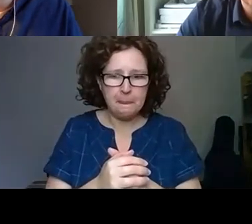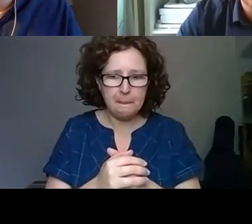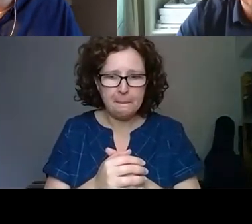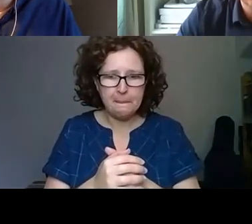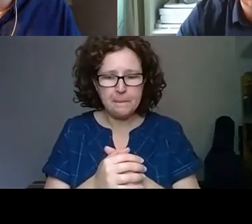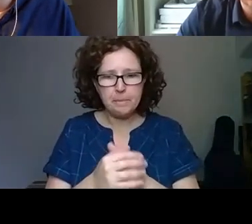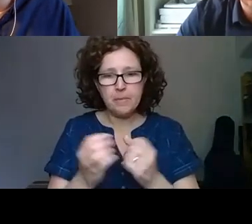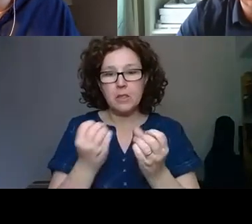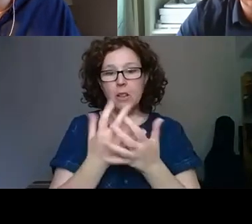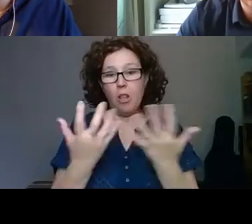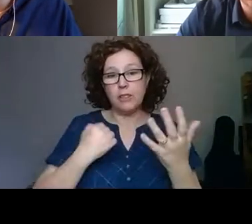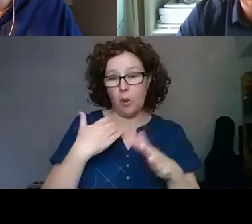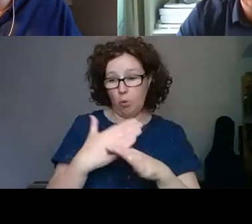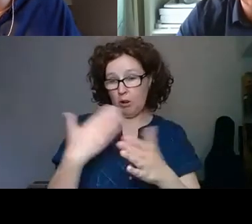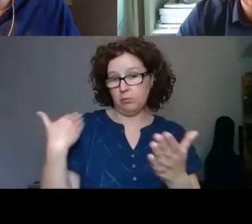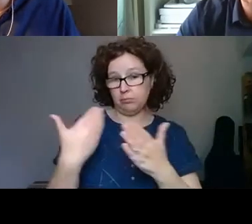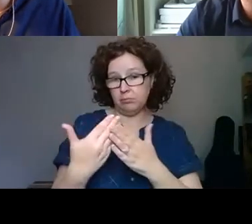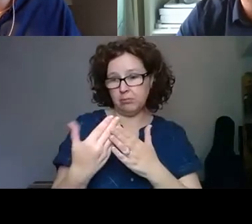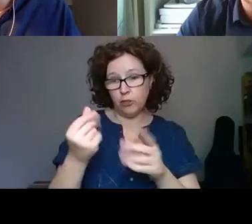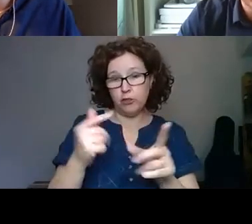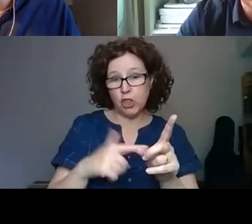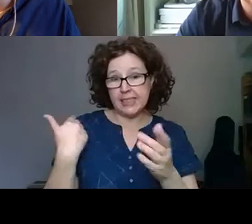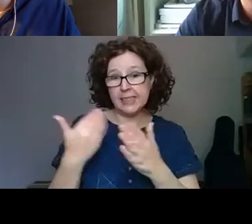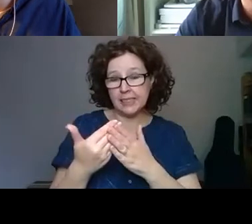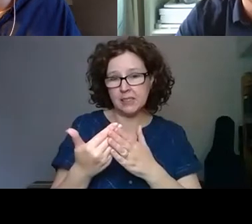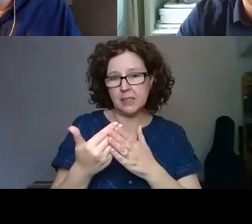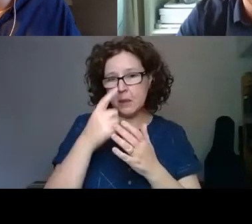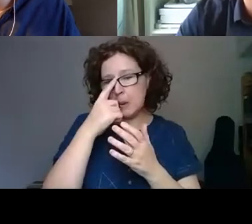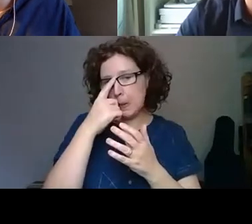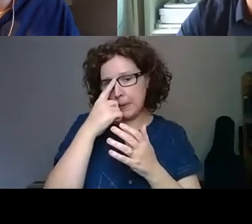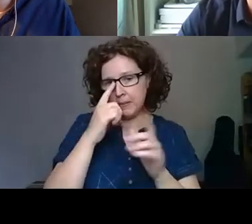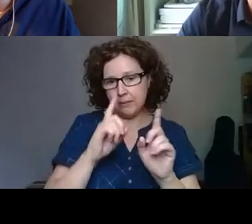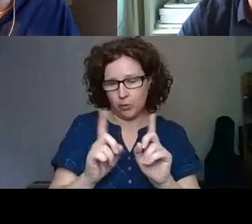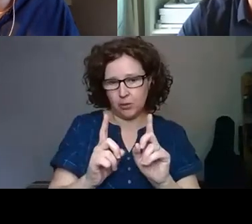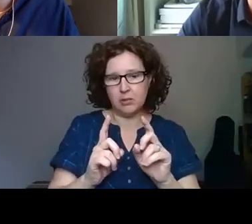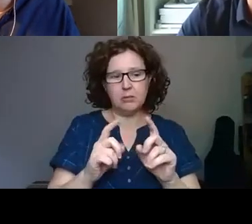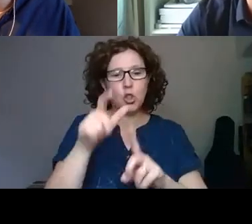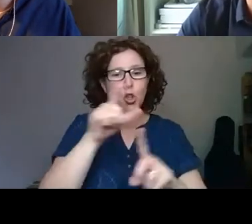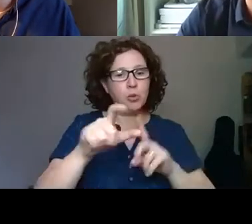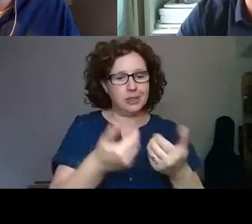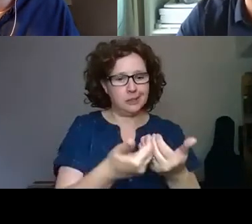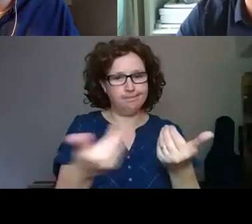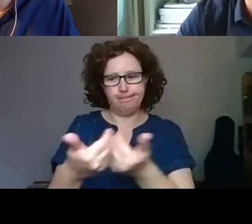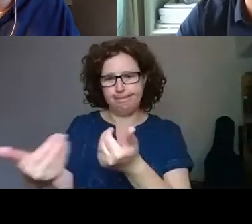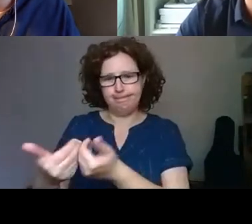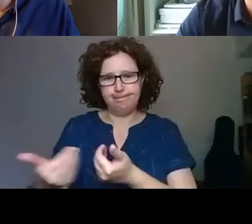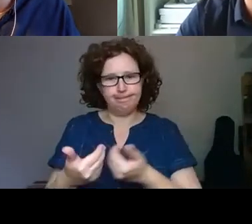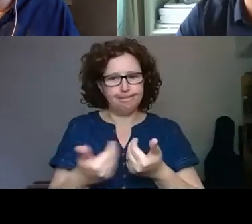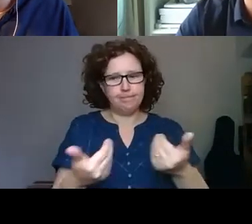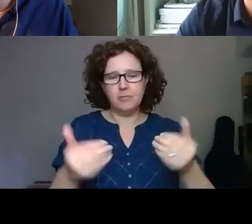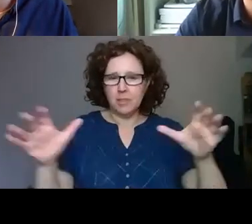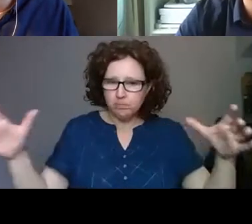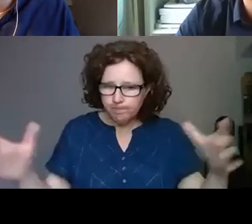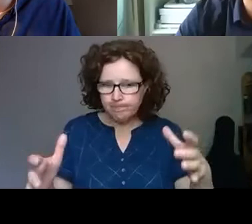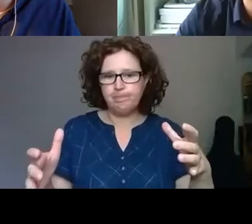of the work that we're doing currently and have been doing for the last few years is really around bringing communities together and bringing people in the public together